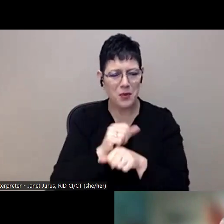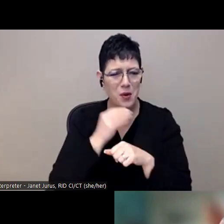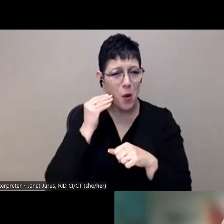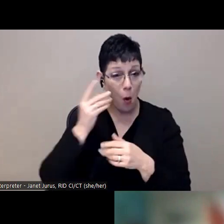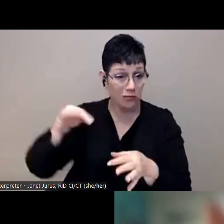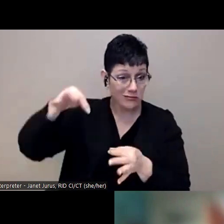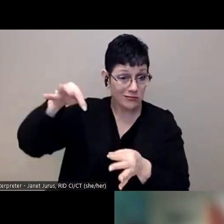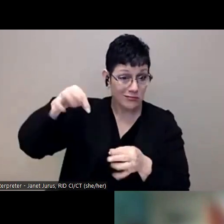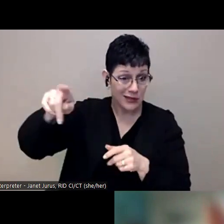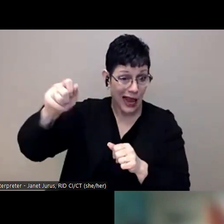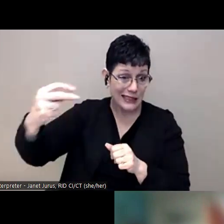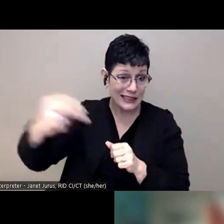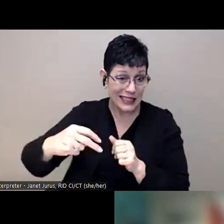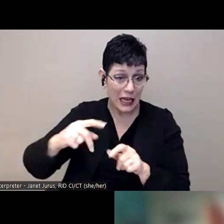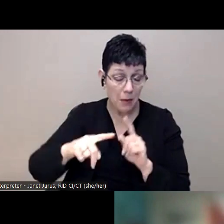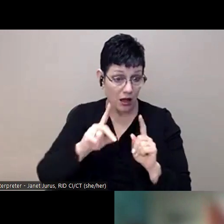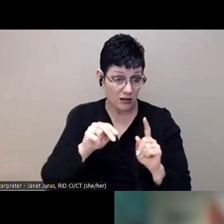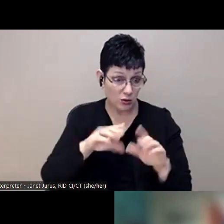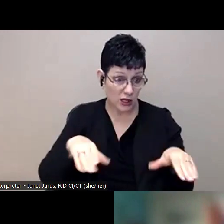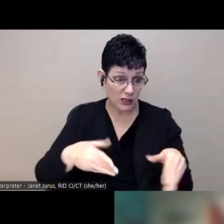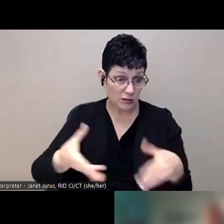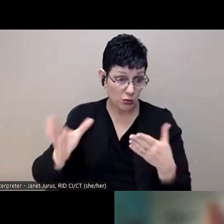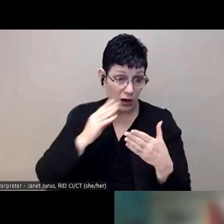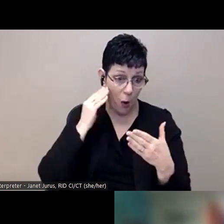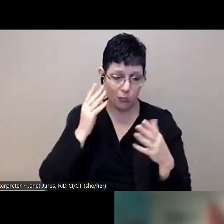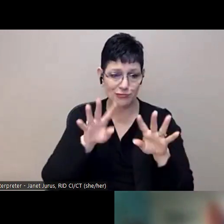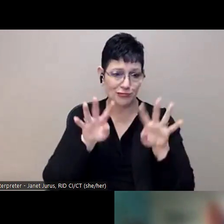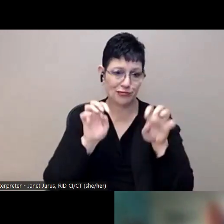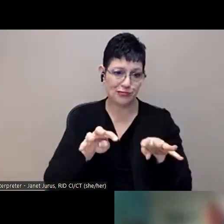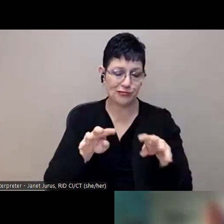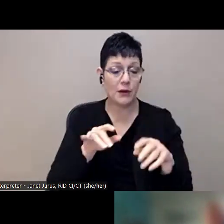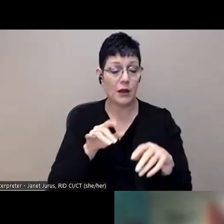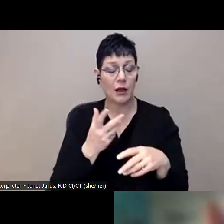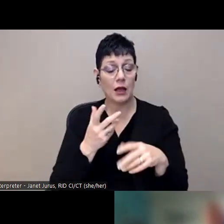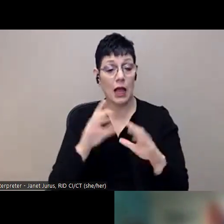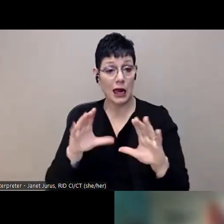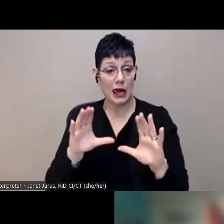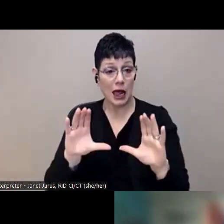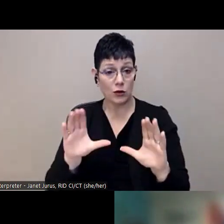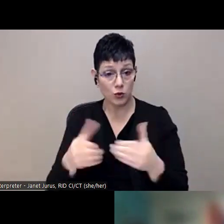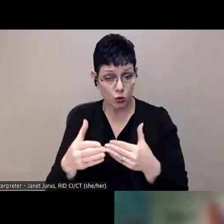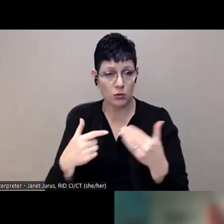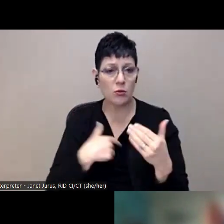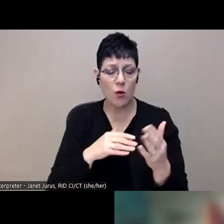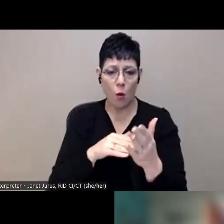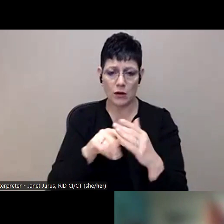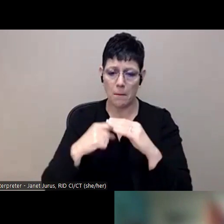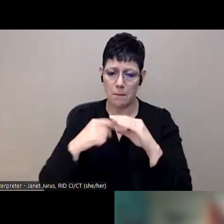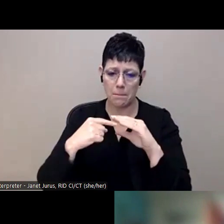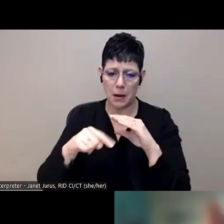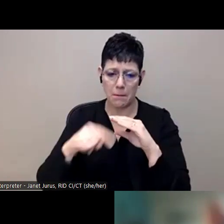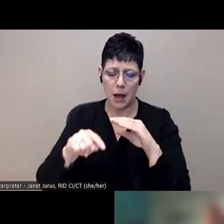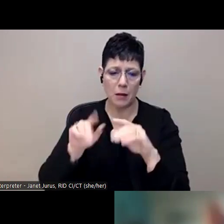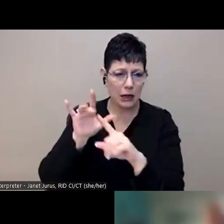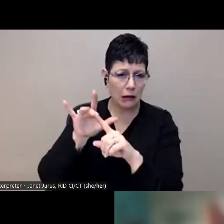we don't know if the students bring that home. Um, but when we're in, when we're in a classroom setting, we often send emails out to parents and